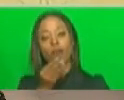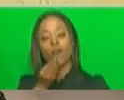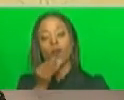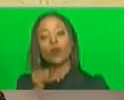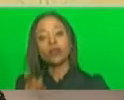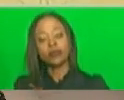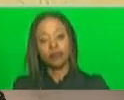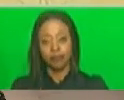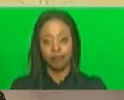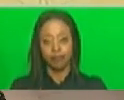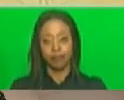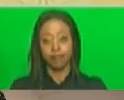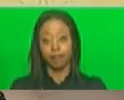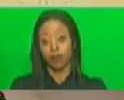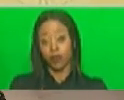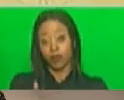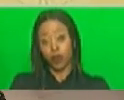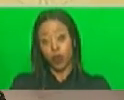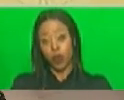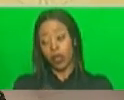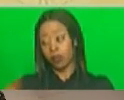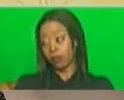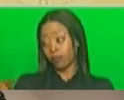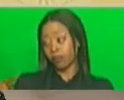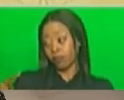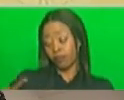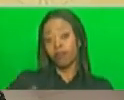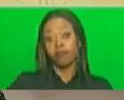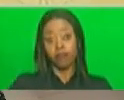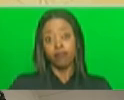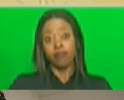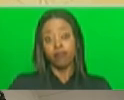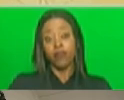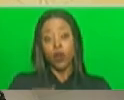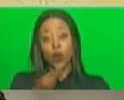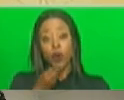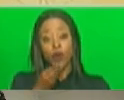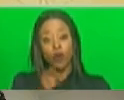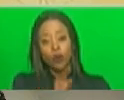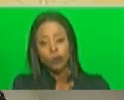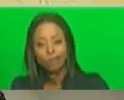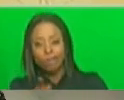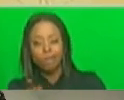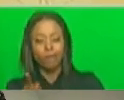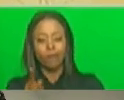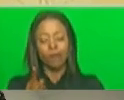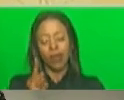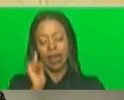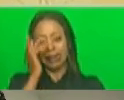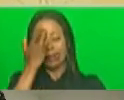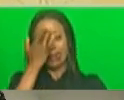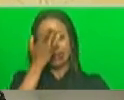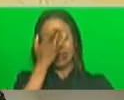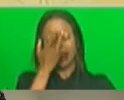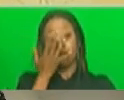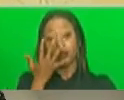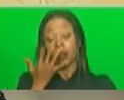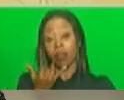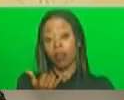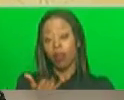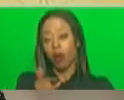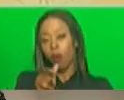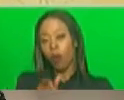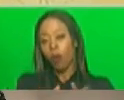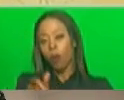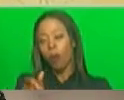over the last few weeks alone these foodborne illnesses have claimed the lives of at least